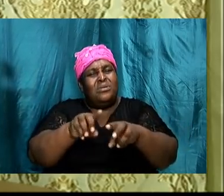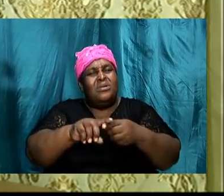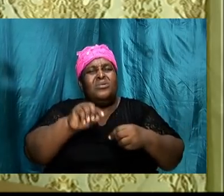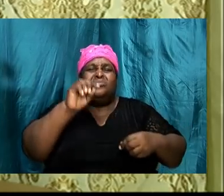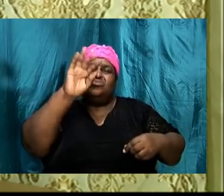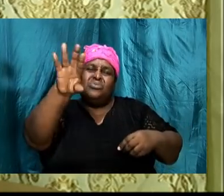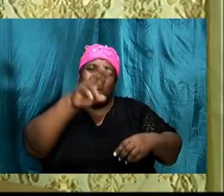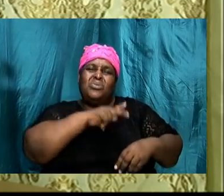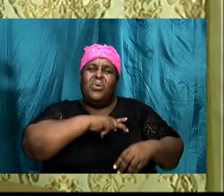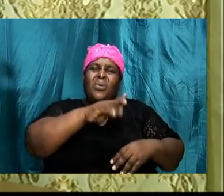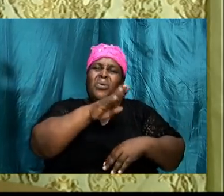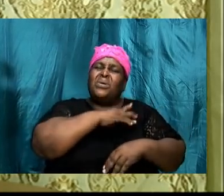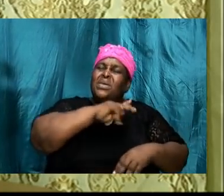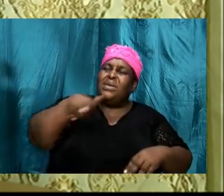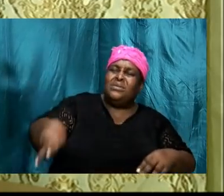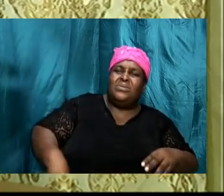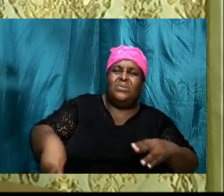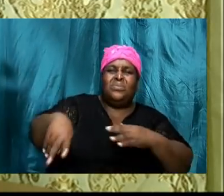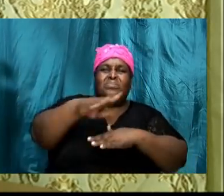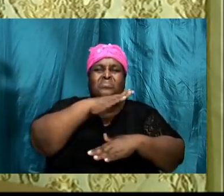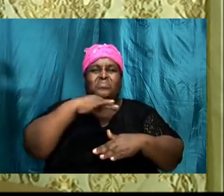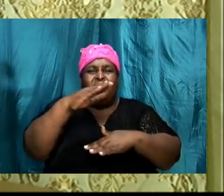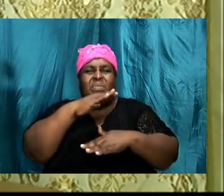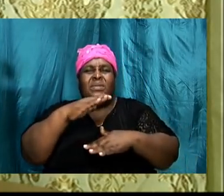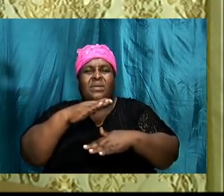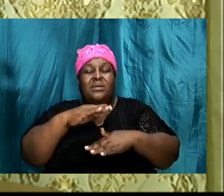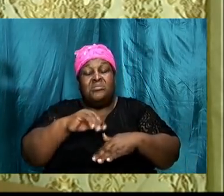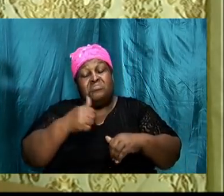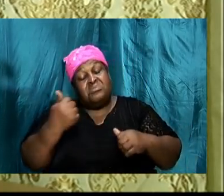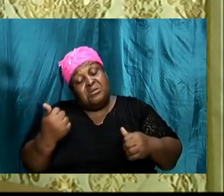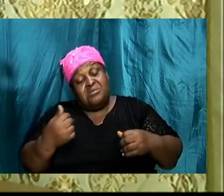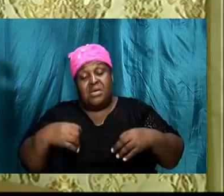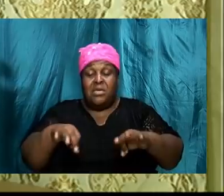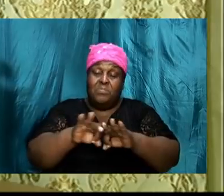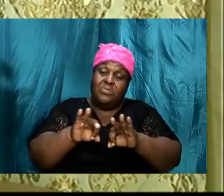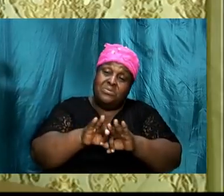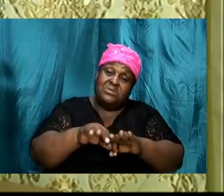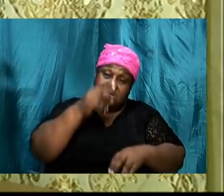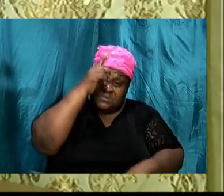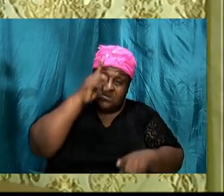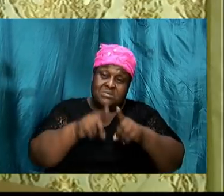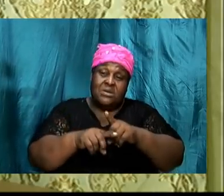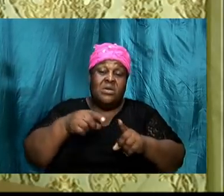Holy Ghost another important decision that we can make